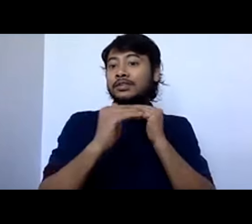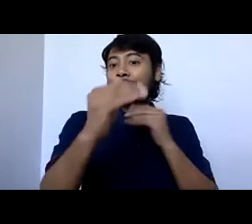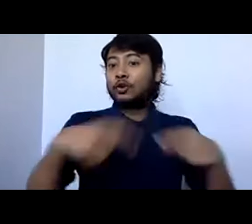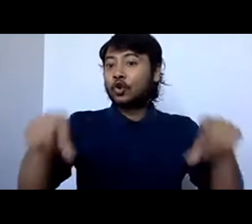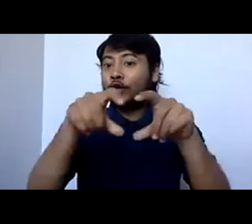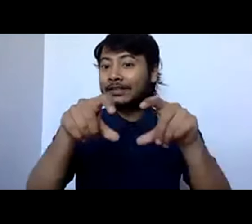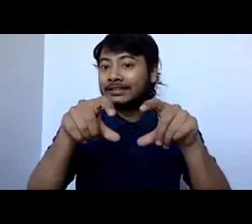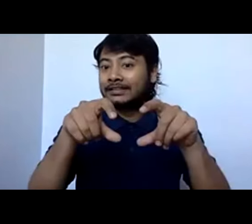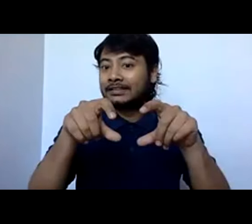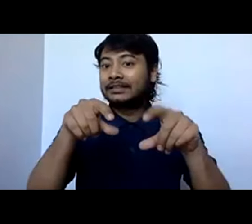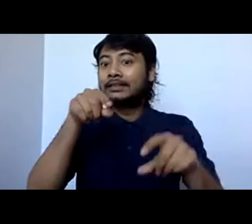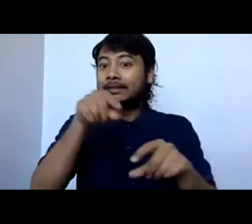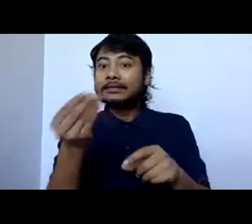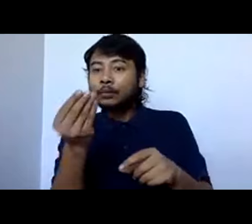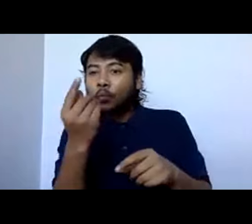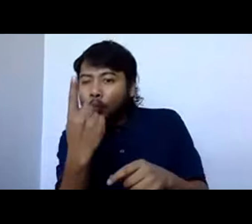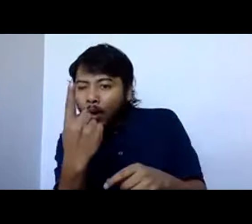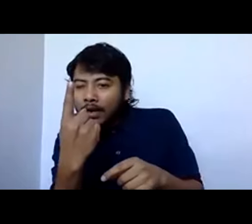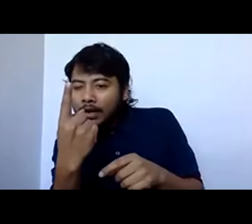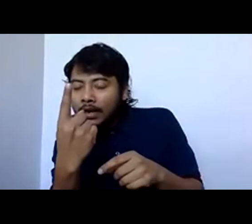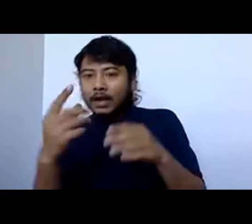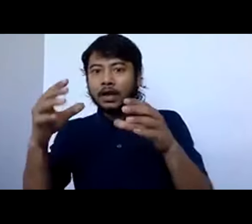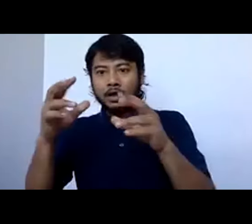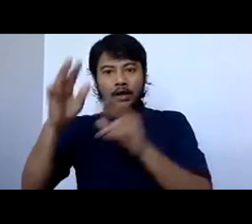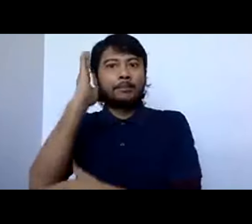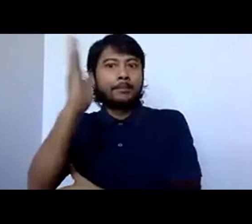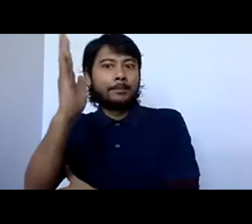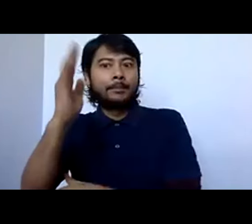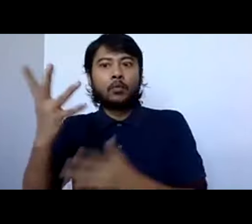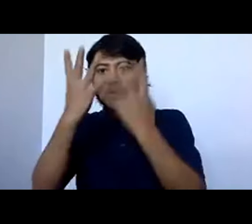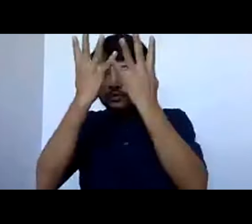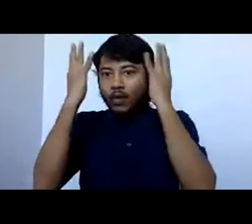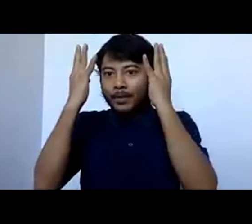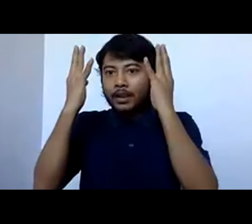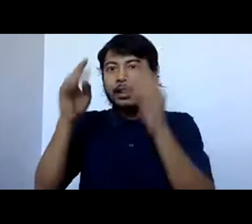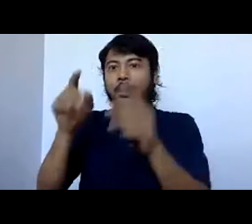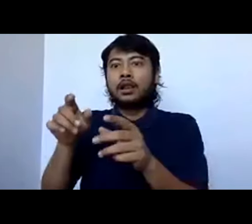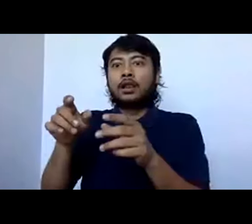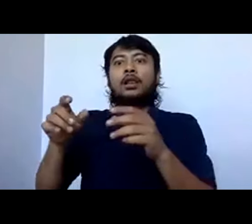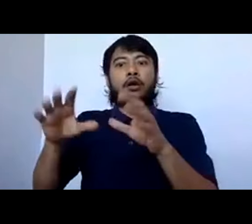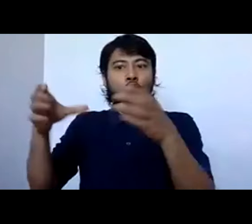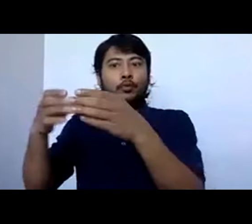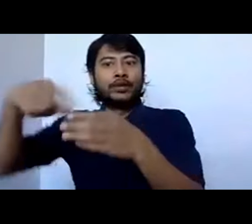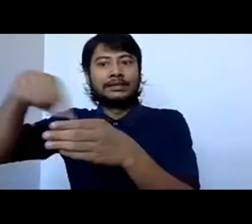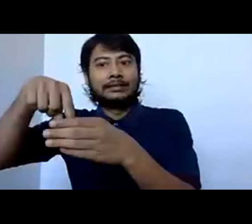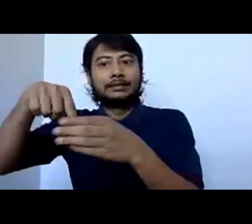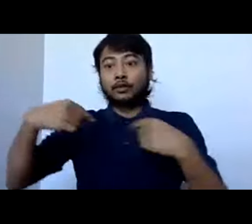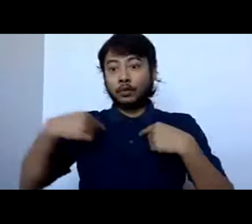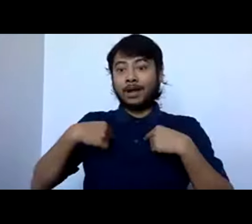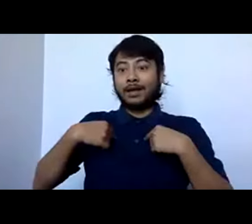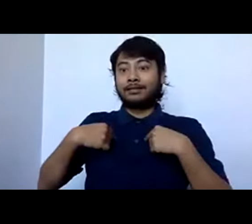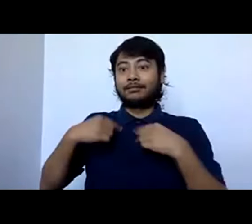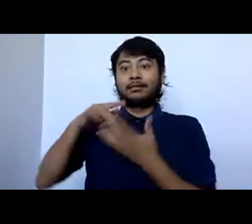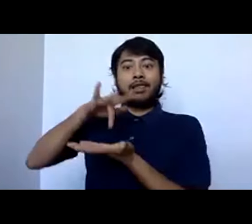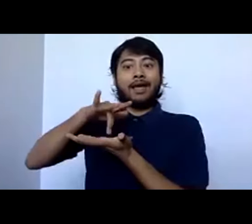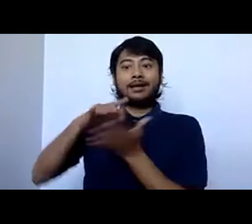about, you know, Indigenous voices and, you know, Maori being the people of the land in New Zealand. just really wanted to acknowledge them and their